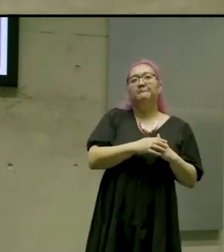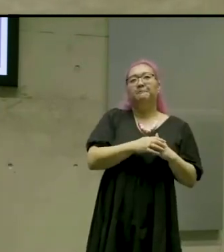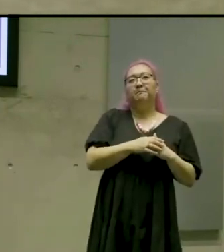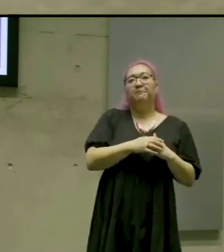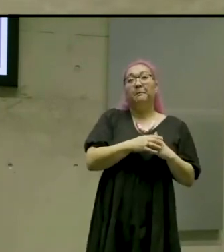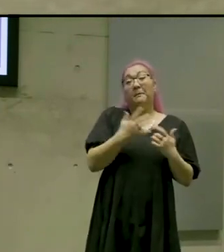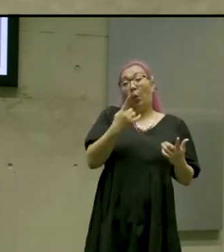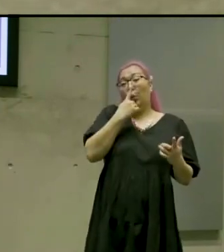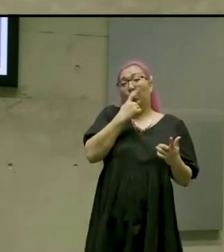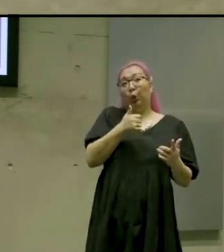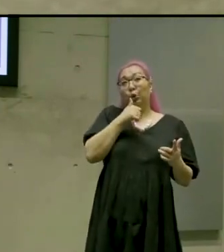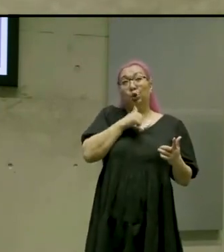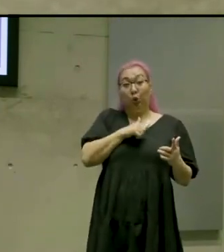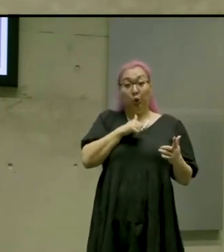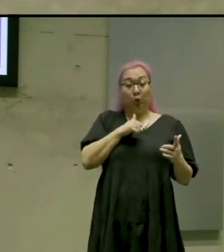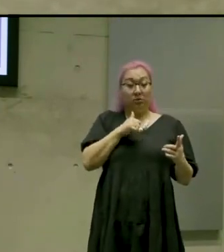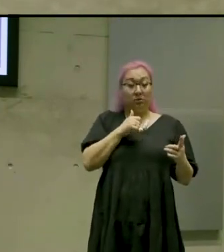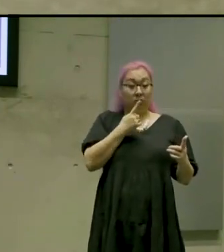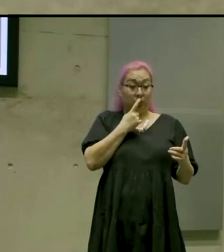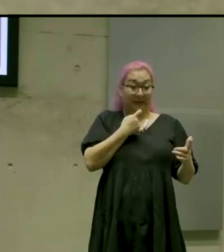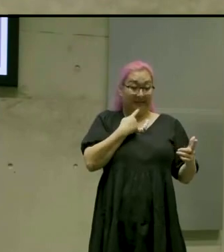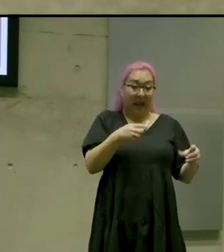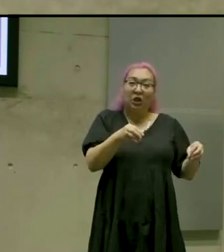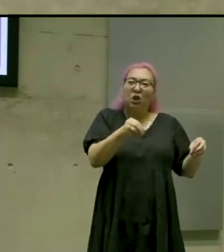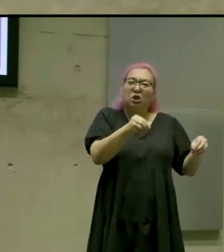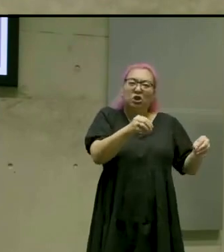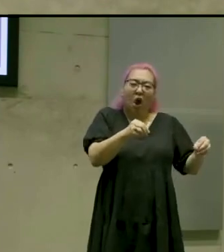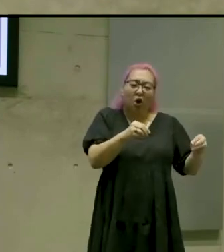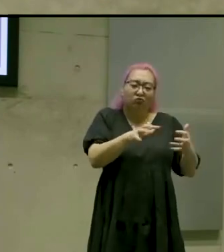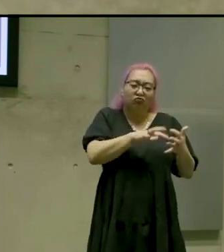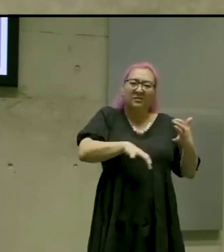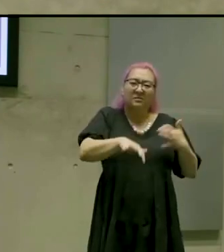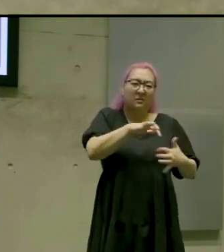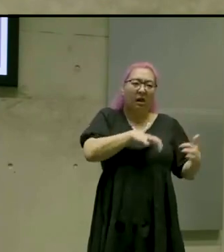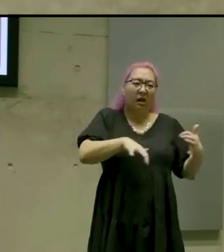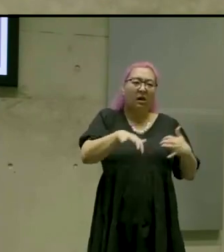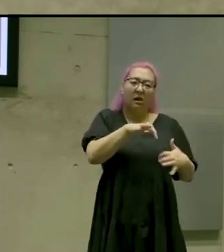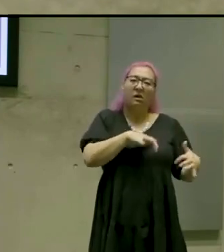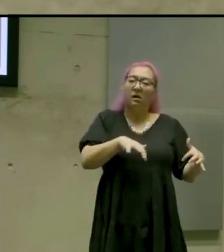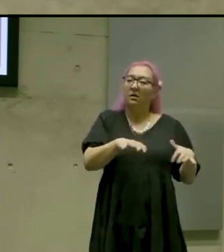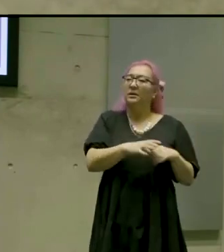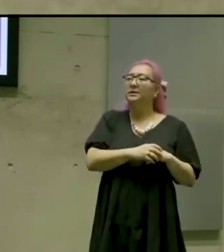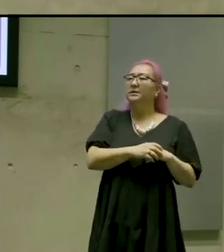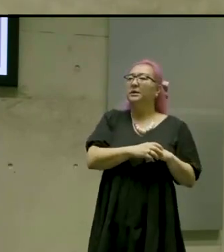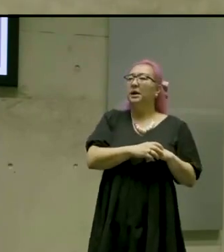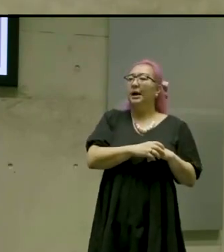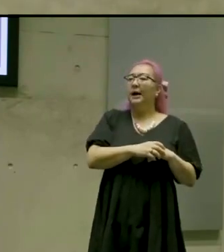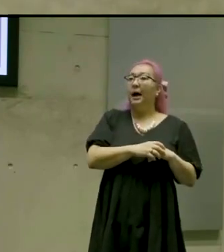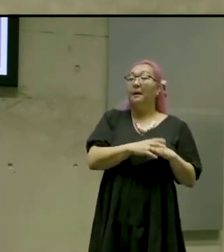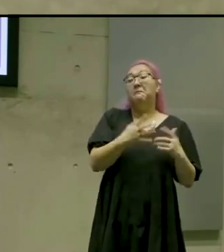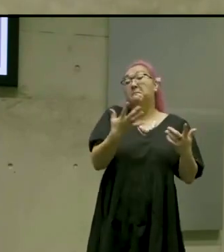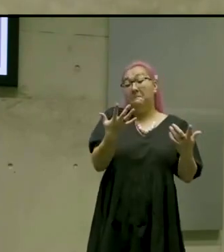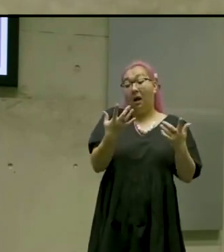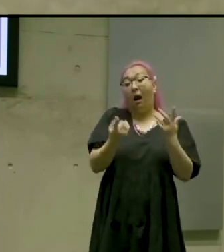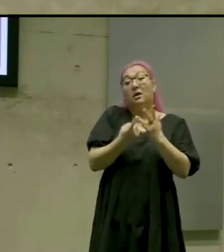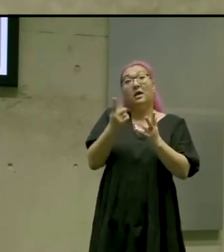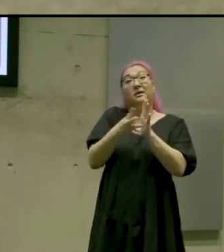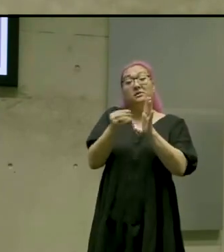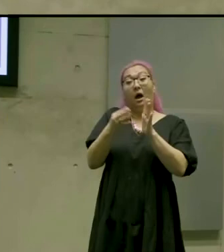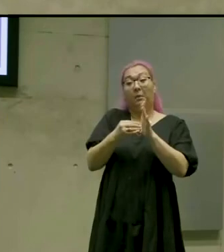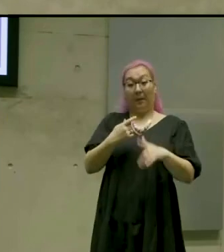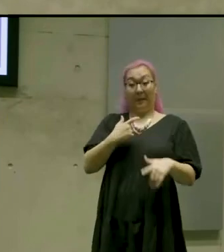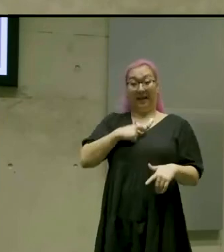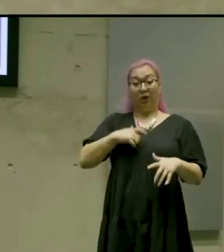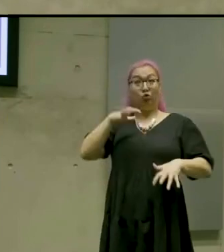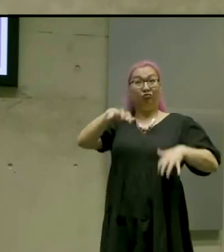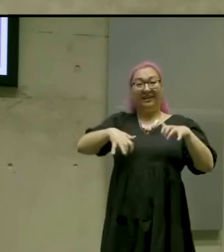chances where we have a wee character who is this wee wispy creature that sort of runs and sort of is uh hemming